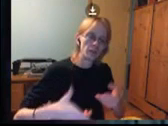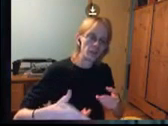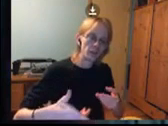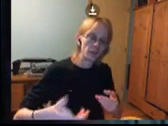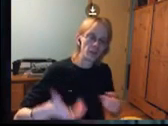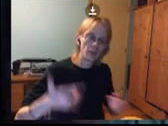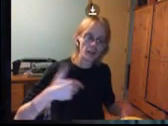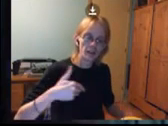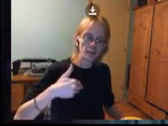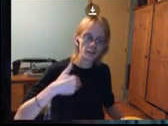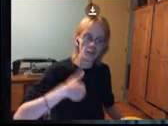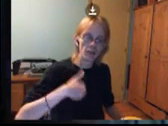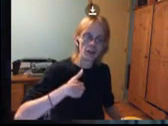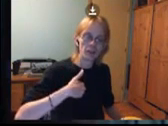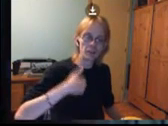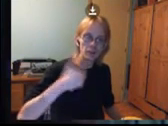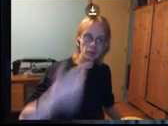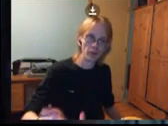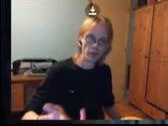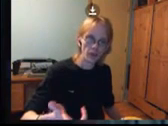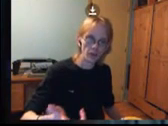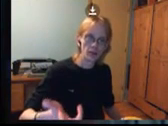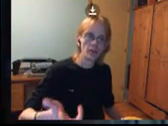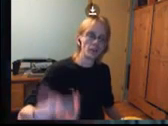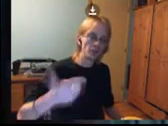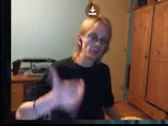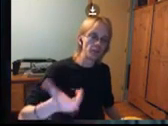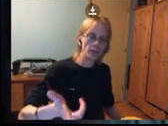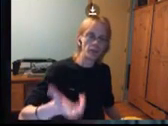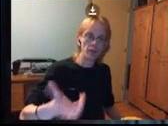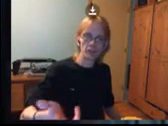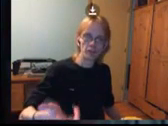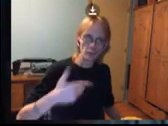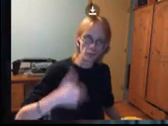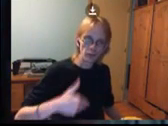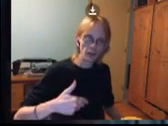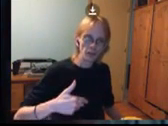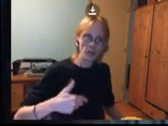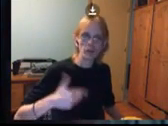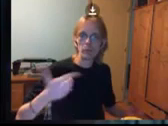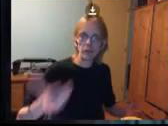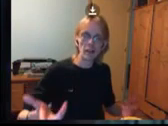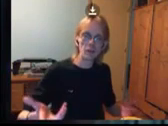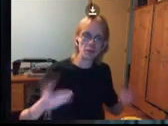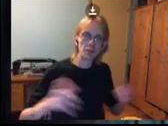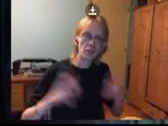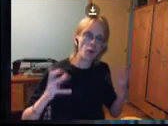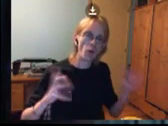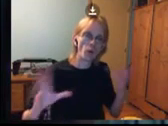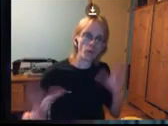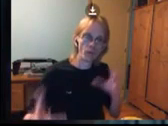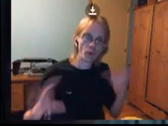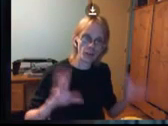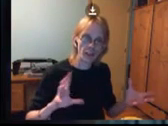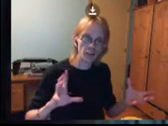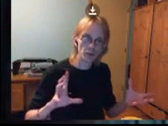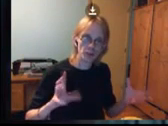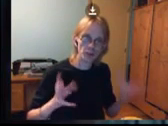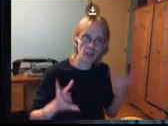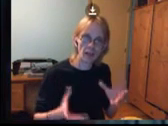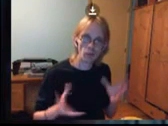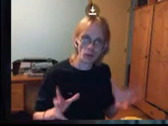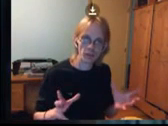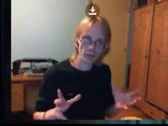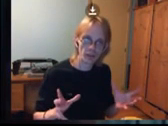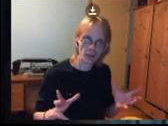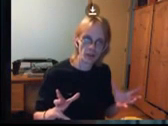the ability to I can share my screen with you and you can share your screen with me. But being able to see all four data sources